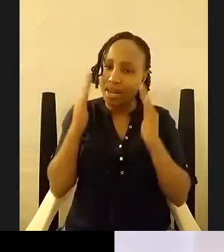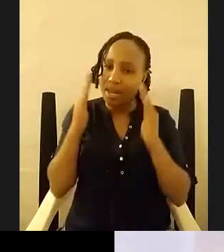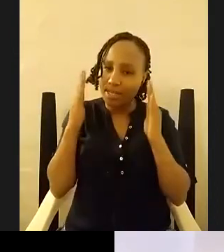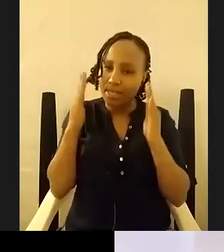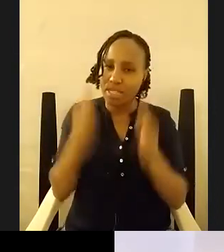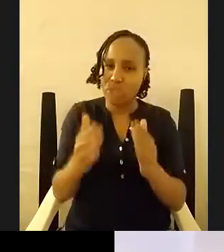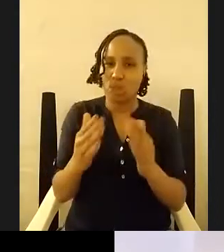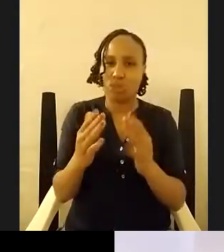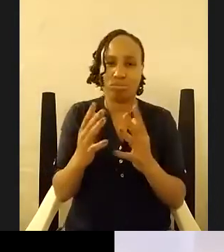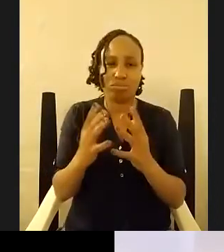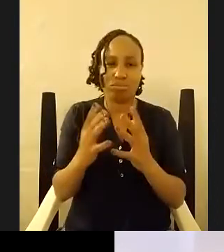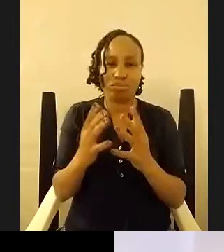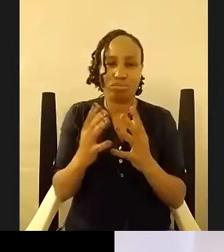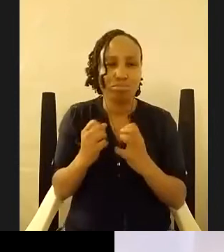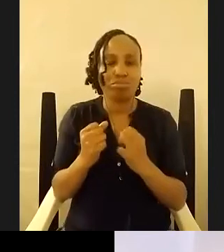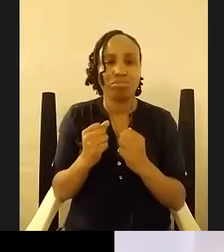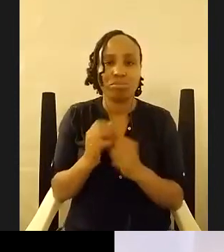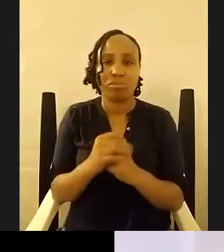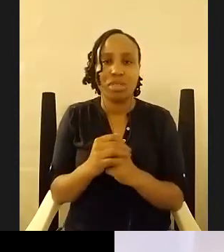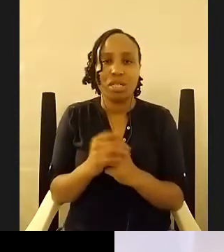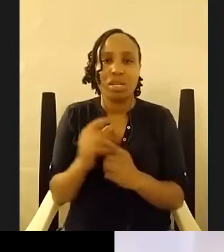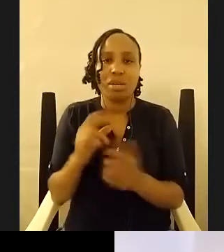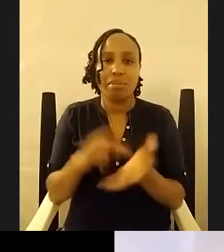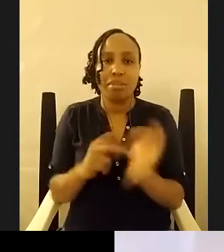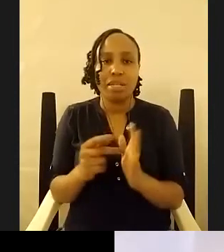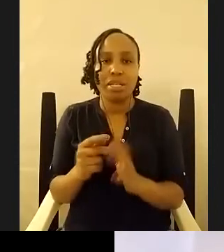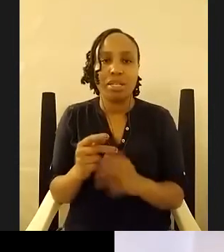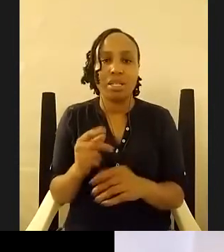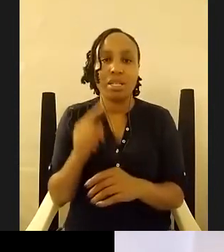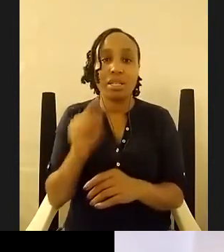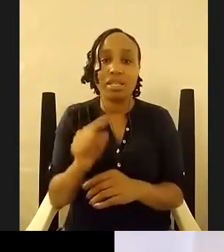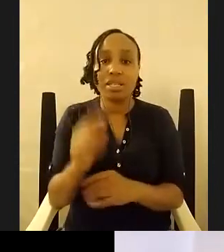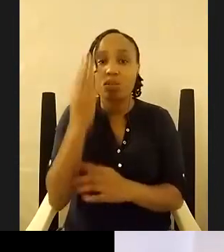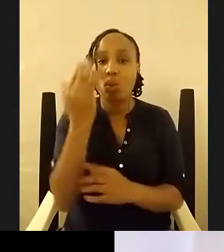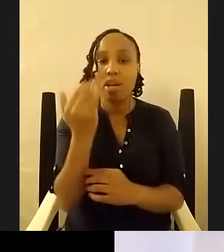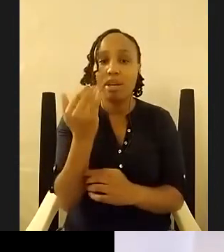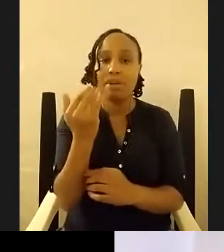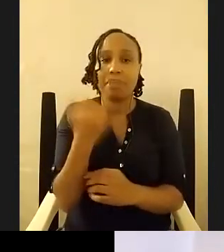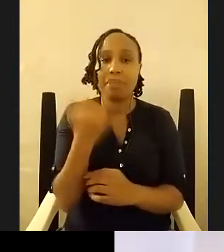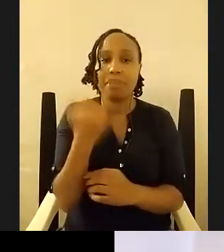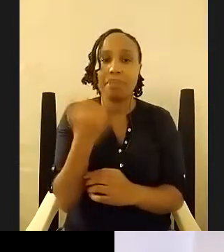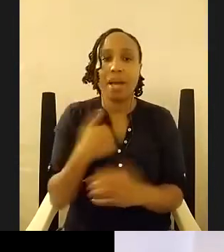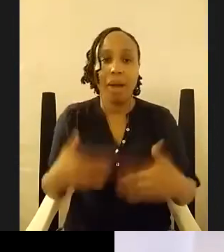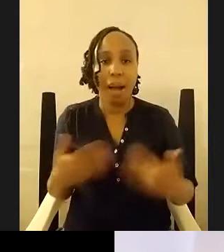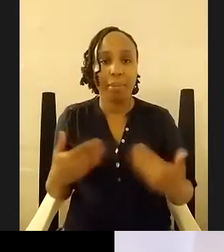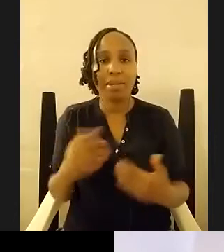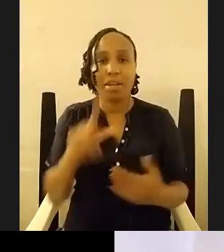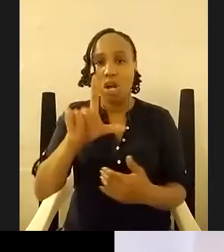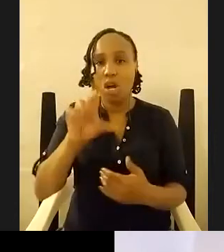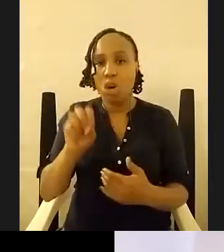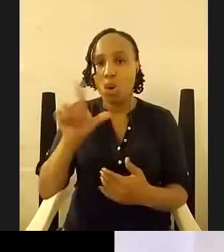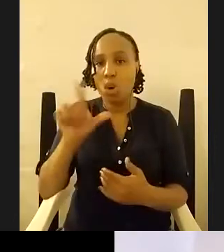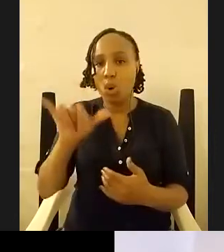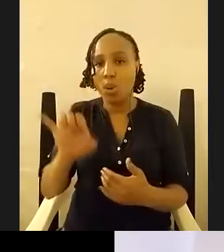and i think that's that's why i'm happy that you know lolway has guest editors because then my taste yeah